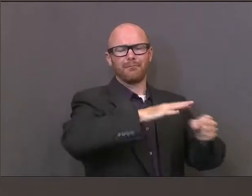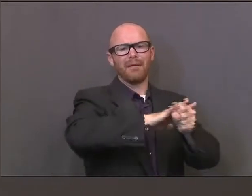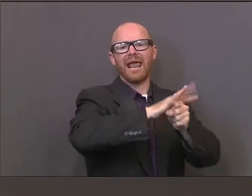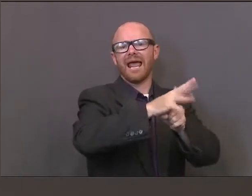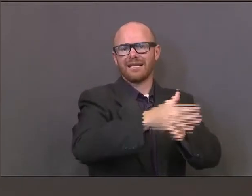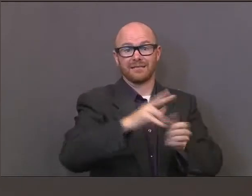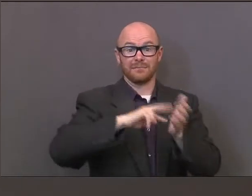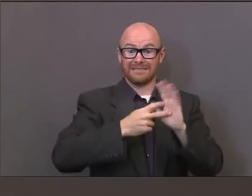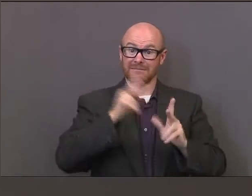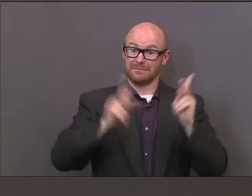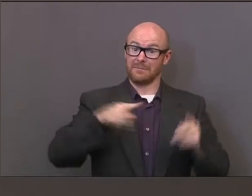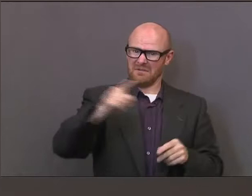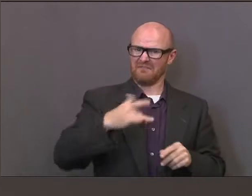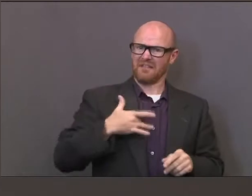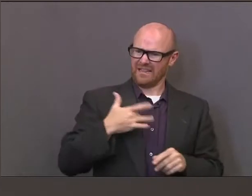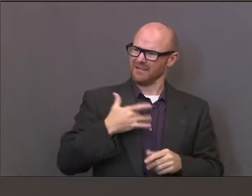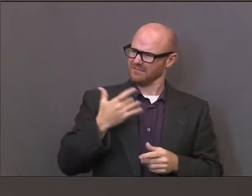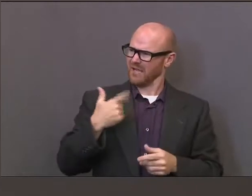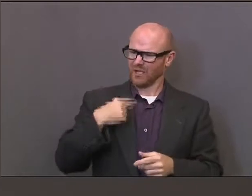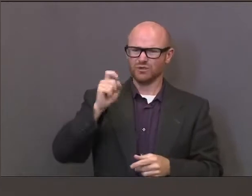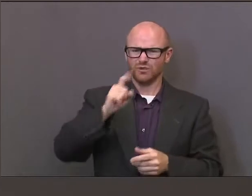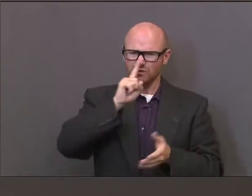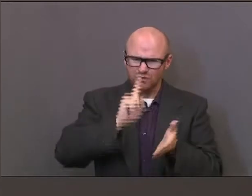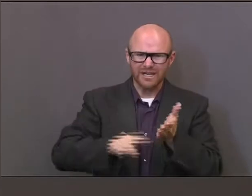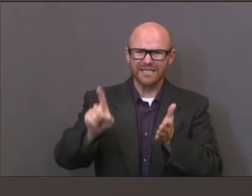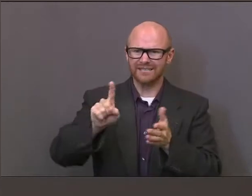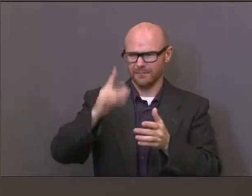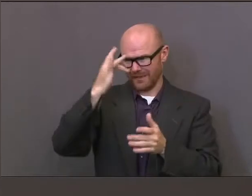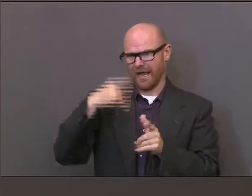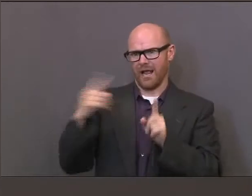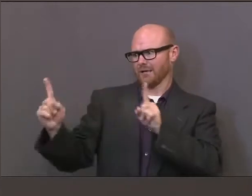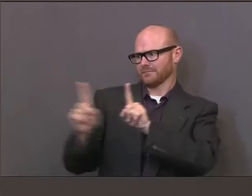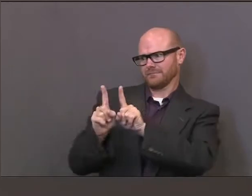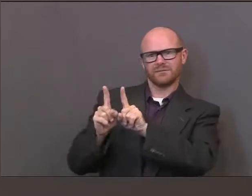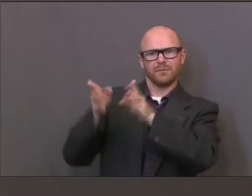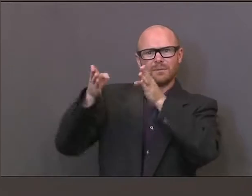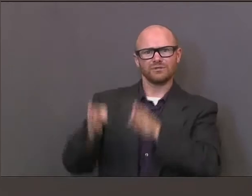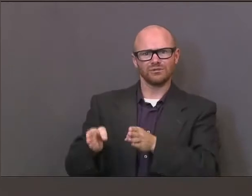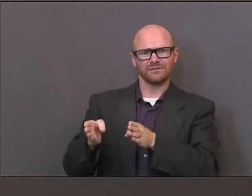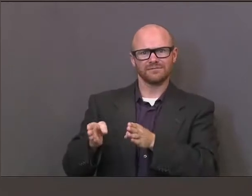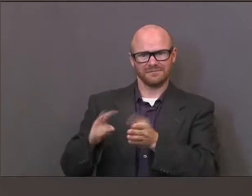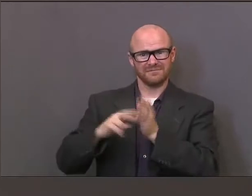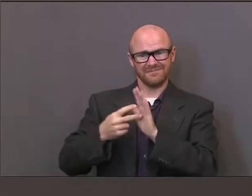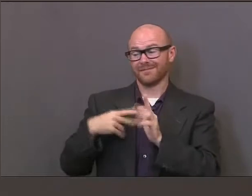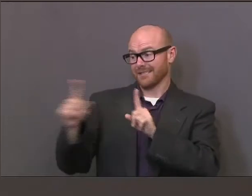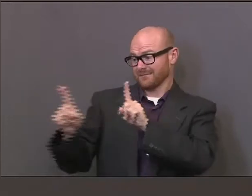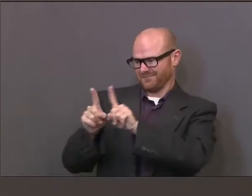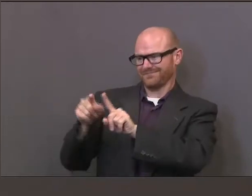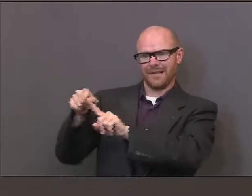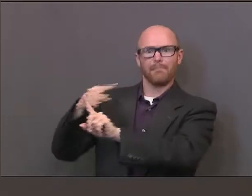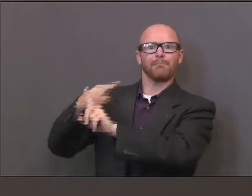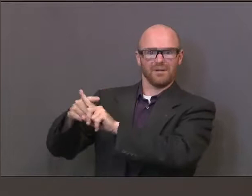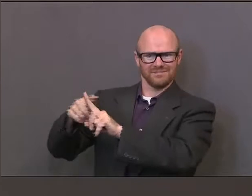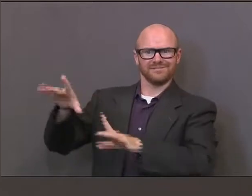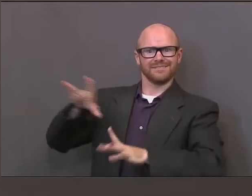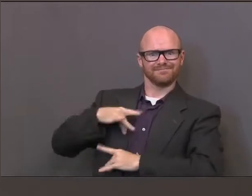individuals to still get tested for COVID-19. This includes close contacts to a confirmed case,